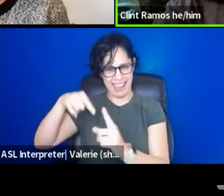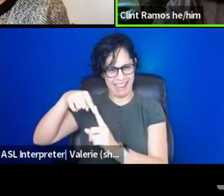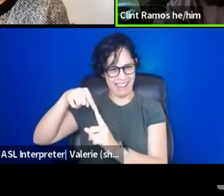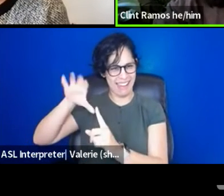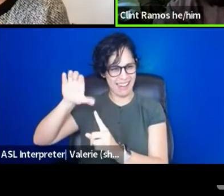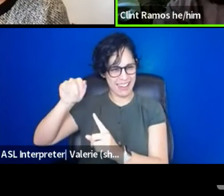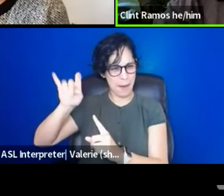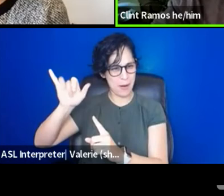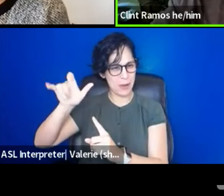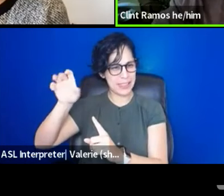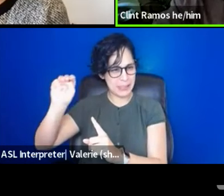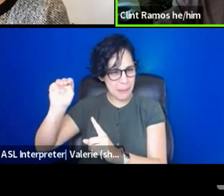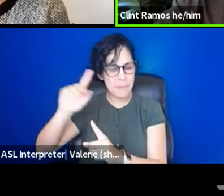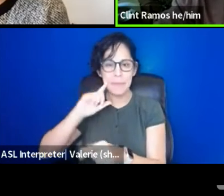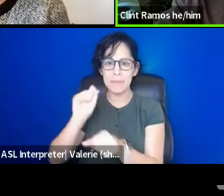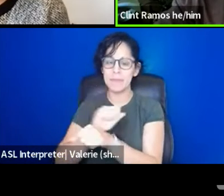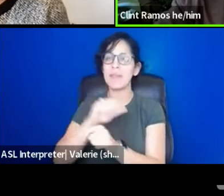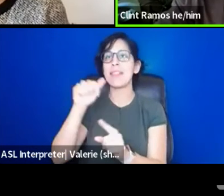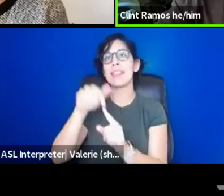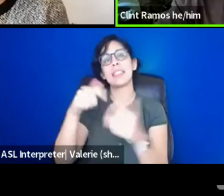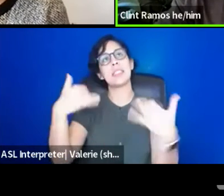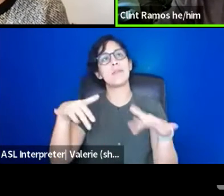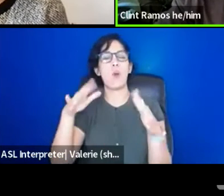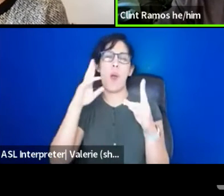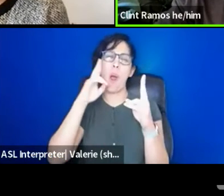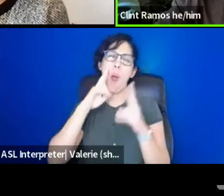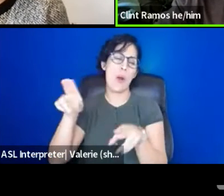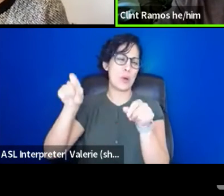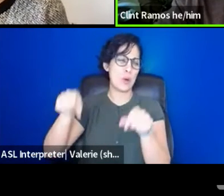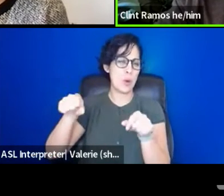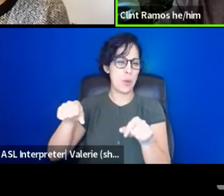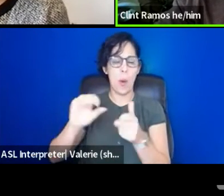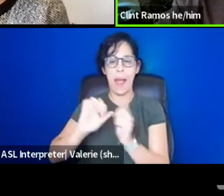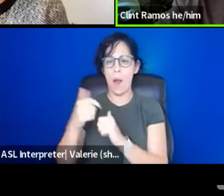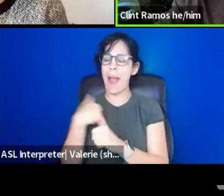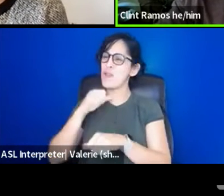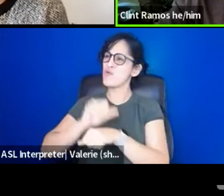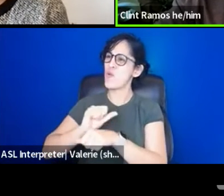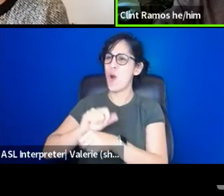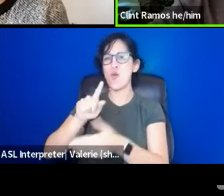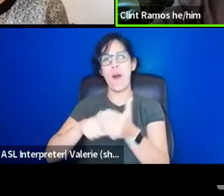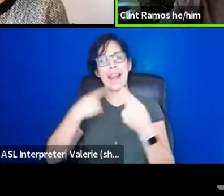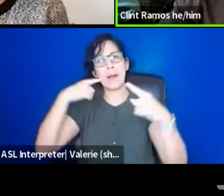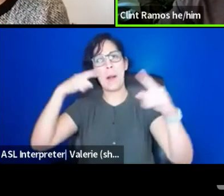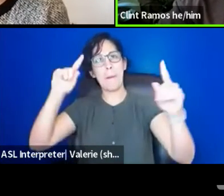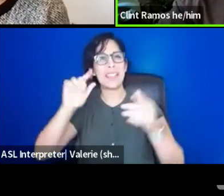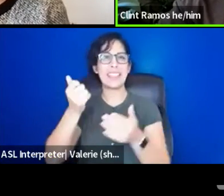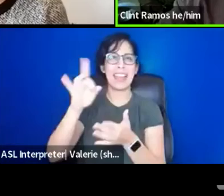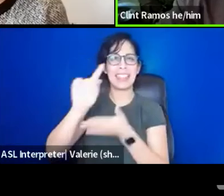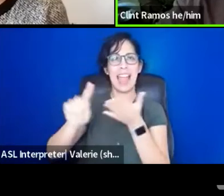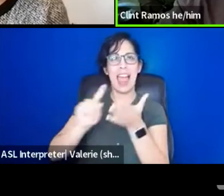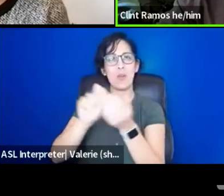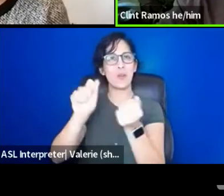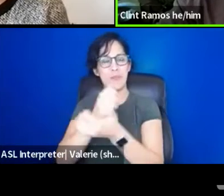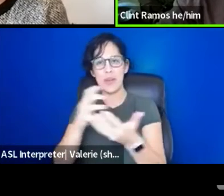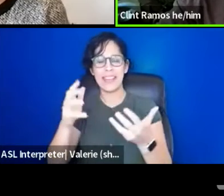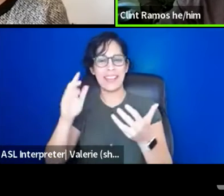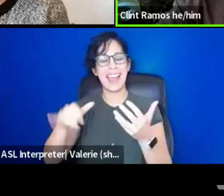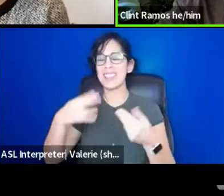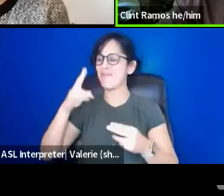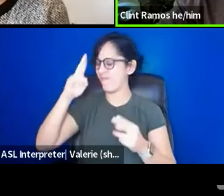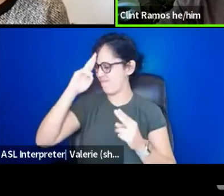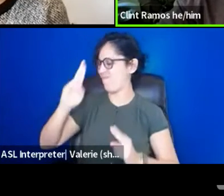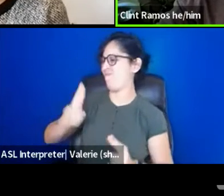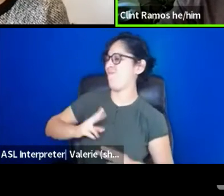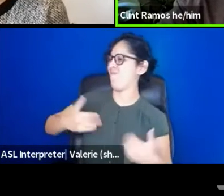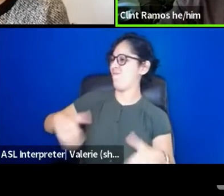that these are noble, you know, that these practices are noble, that it is a higher goal because for some reason we are